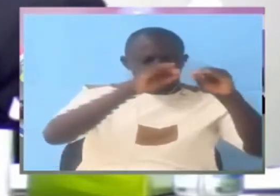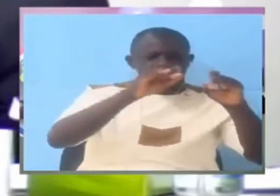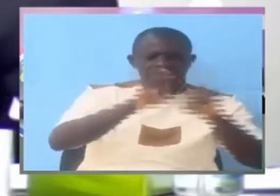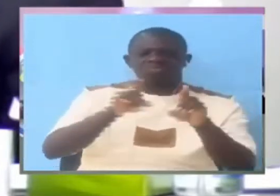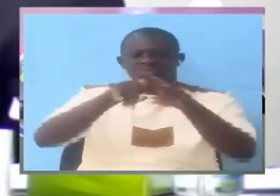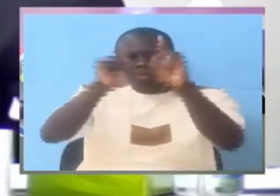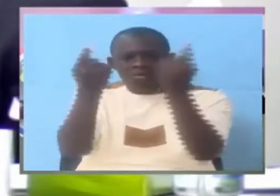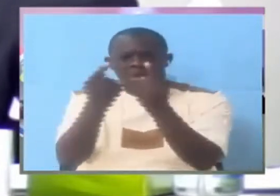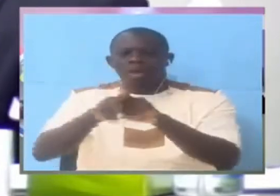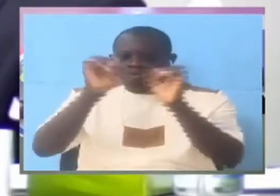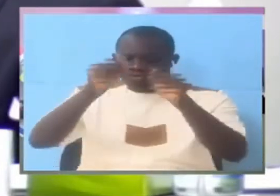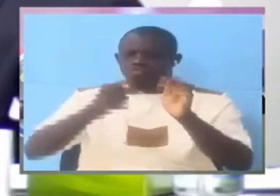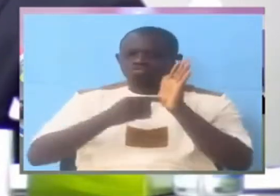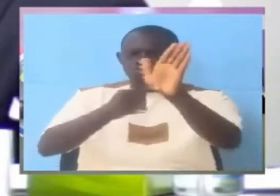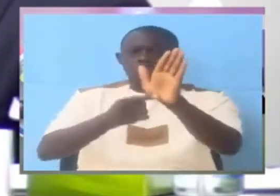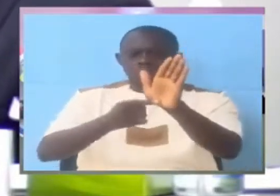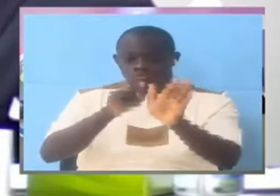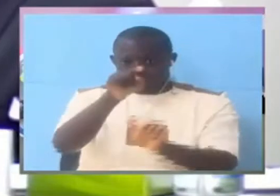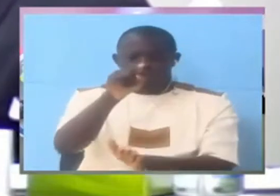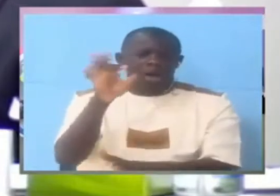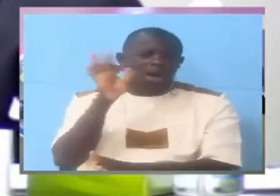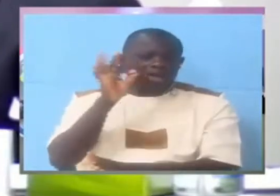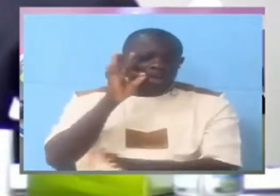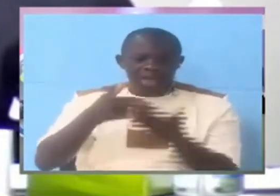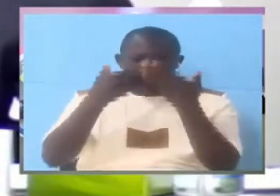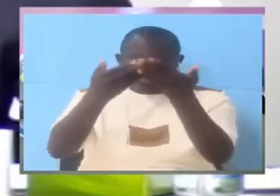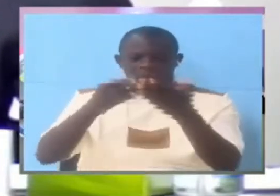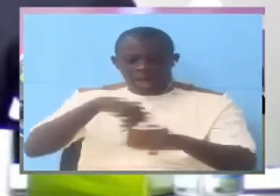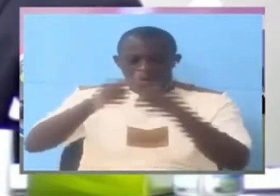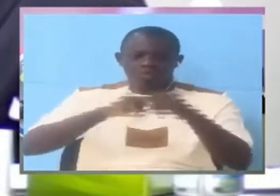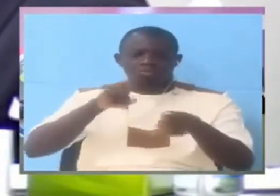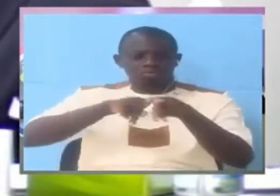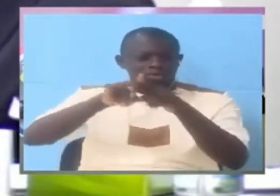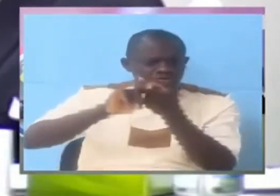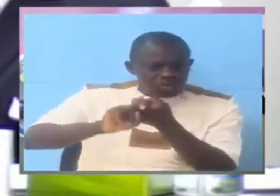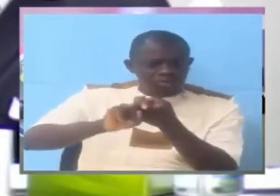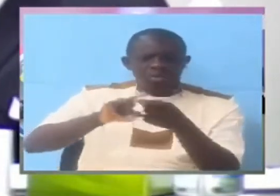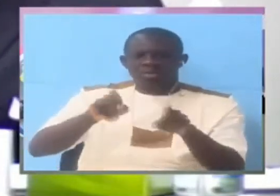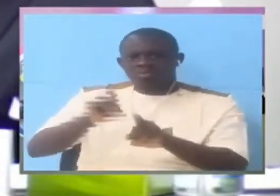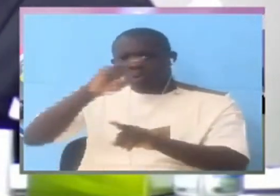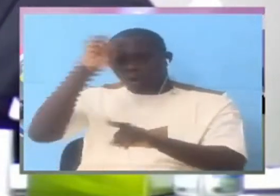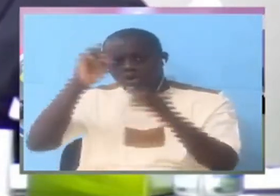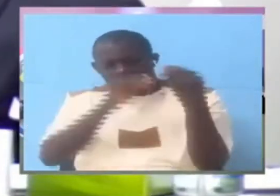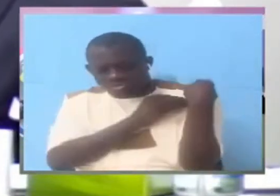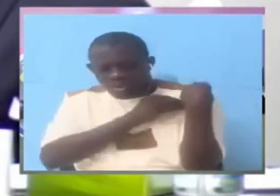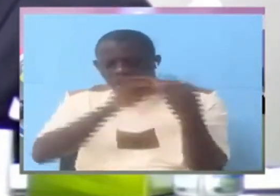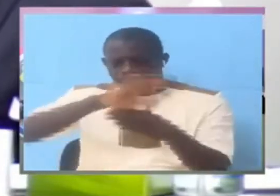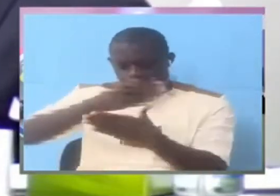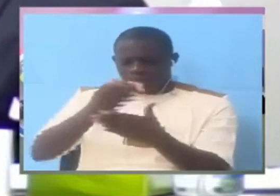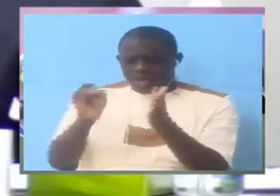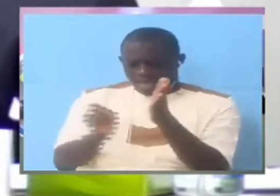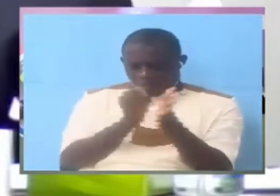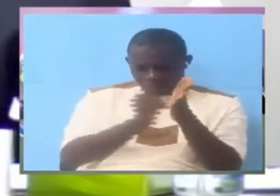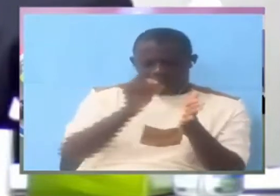that the answer you have given about the relationships and functions between investigations and counter